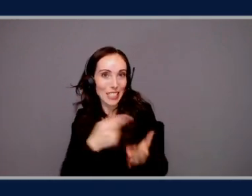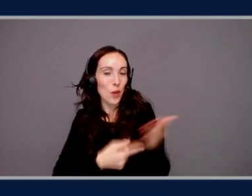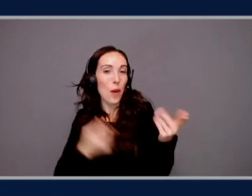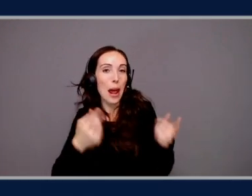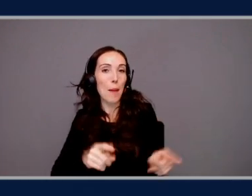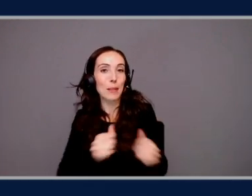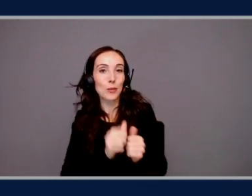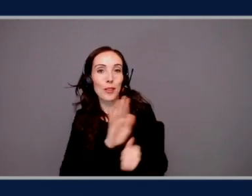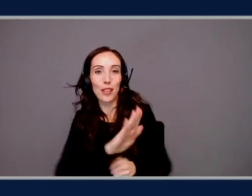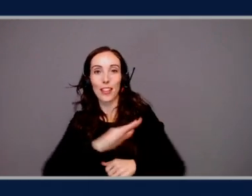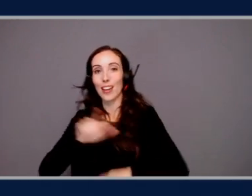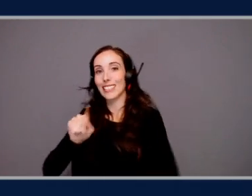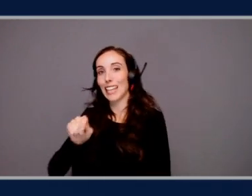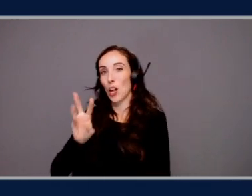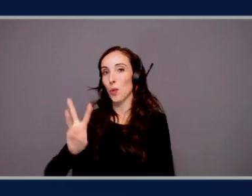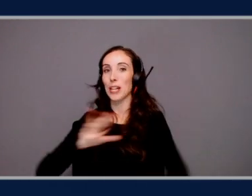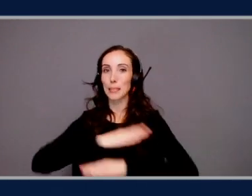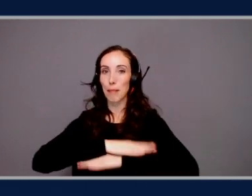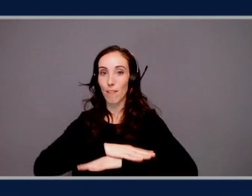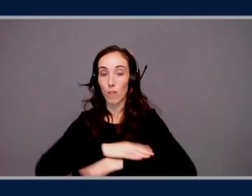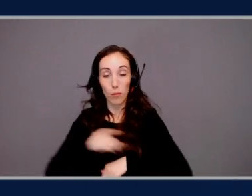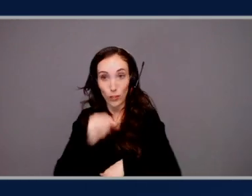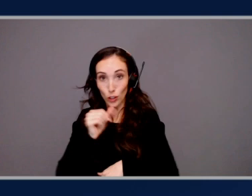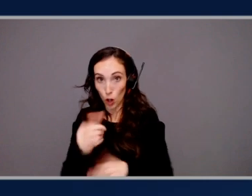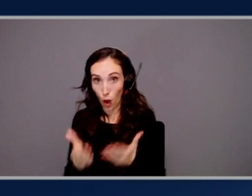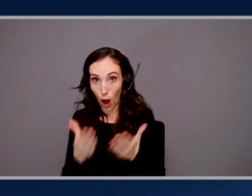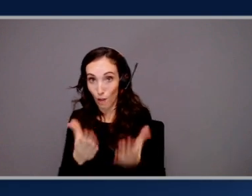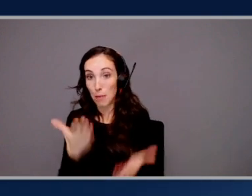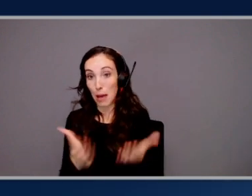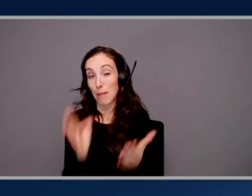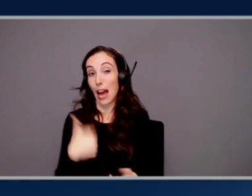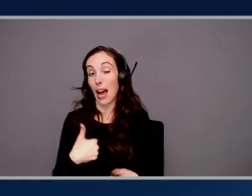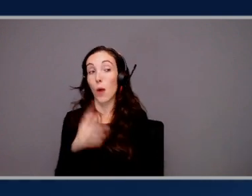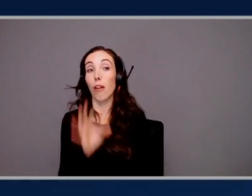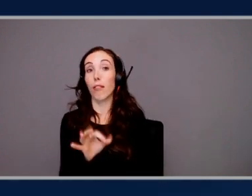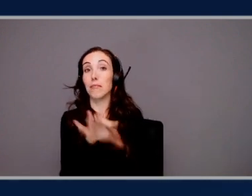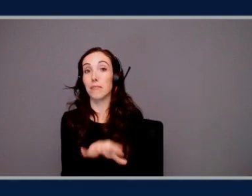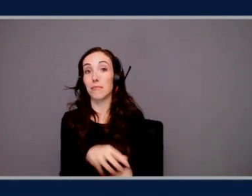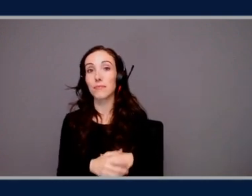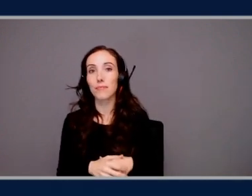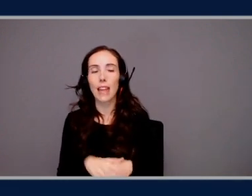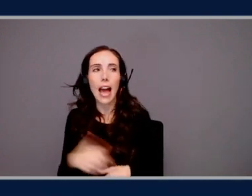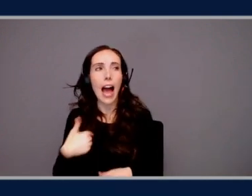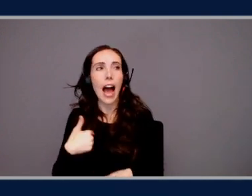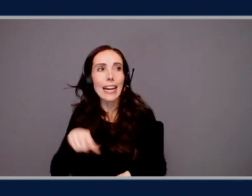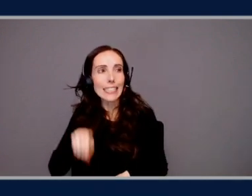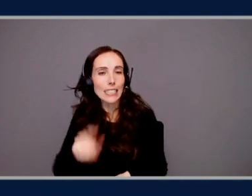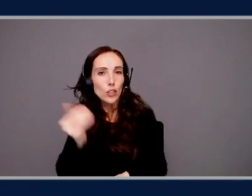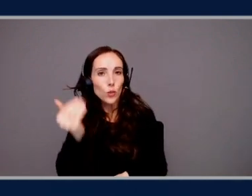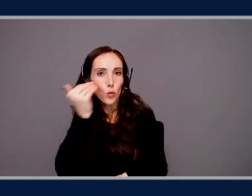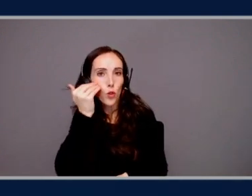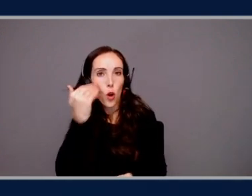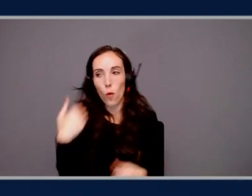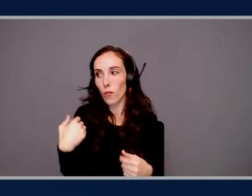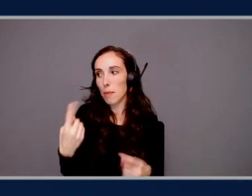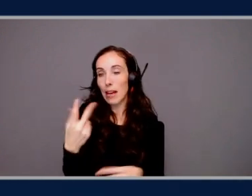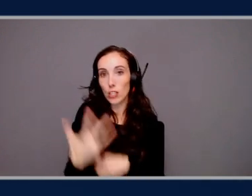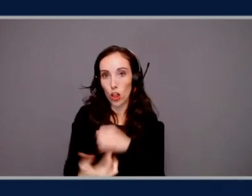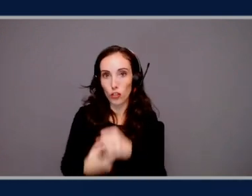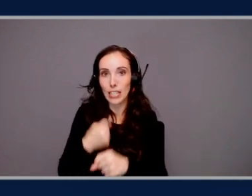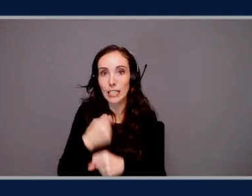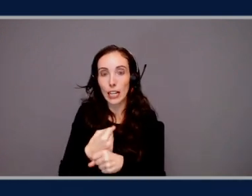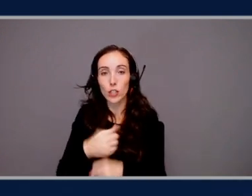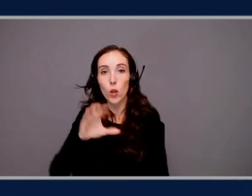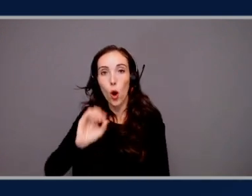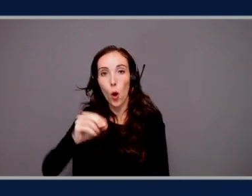And if you don't offer something, I'm going to throw a curveball. Hit me. I need to know, over the last three years, the OPS